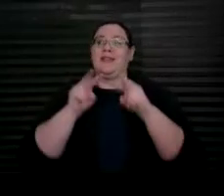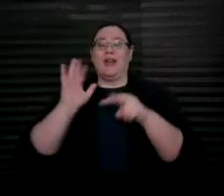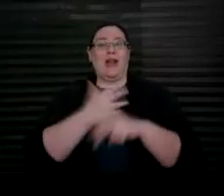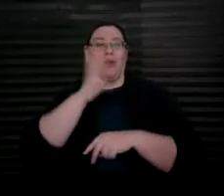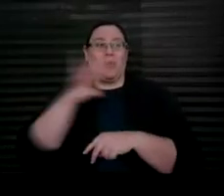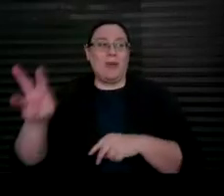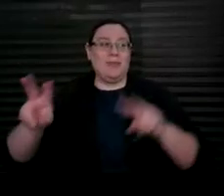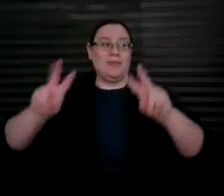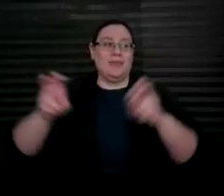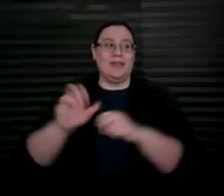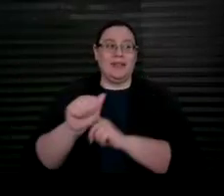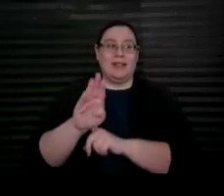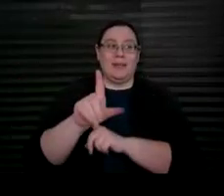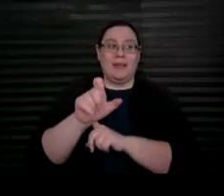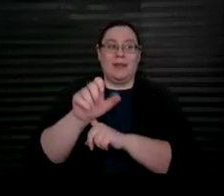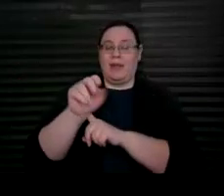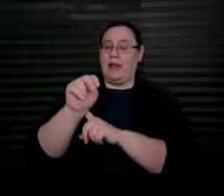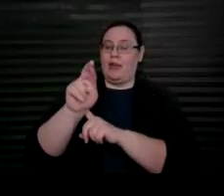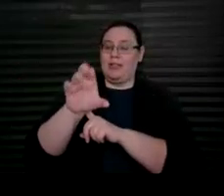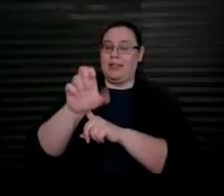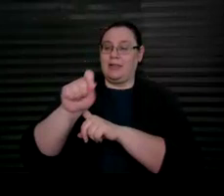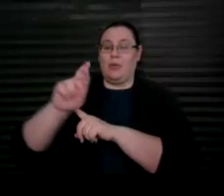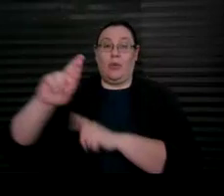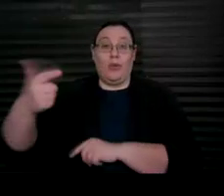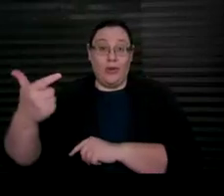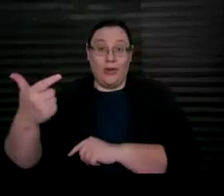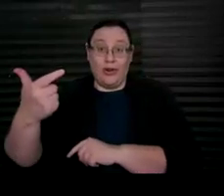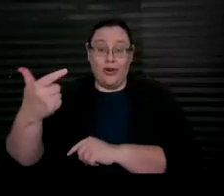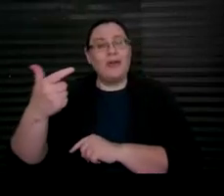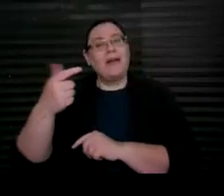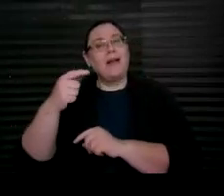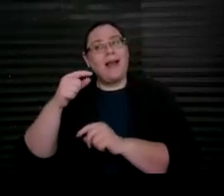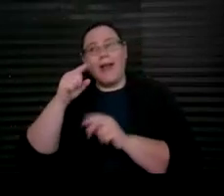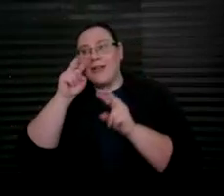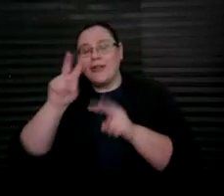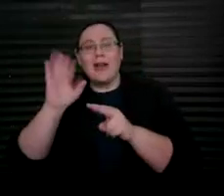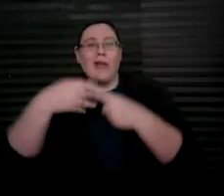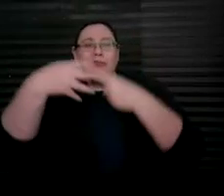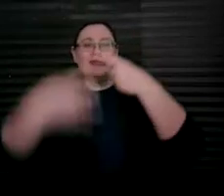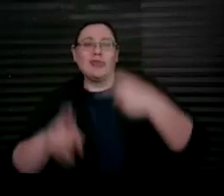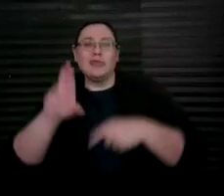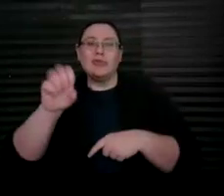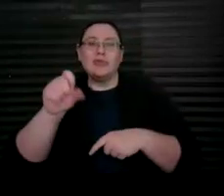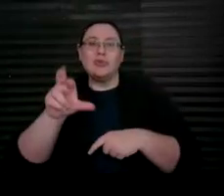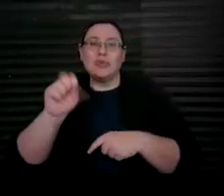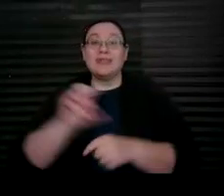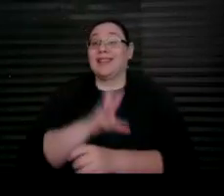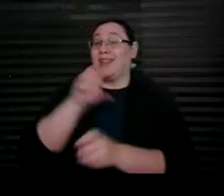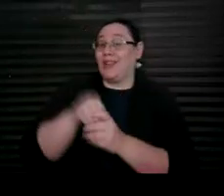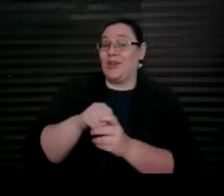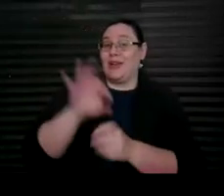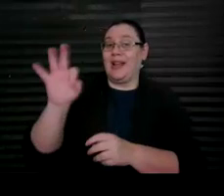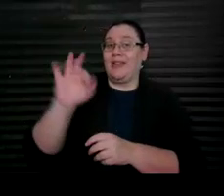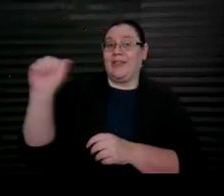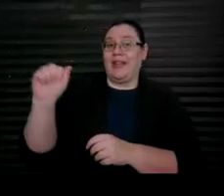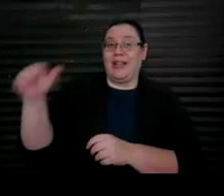ablenrc.org at and check out our resources, including our frequently asked